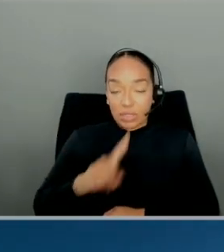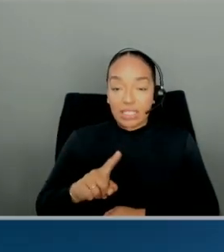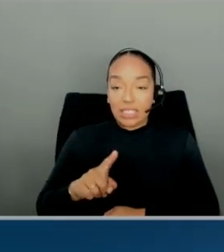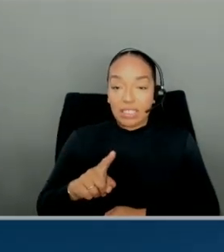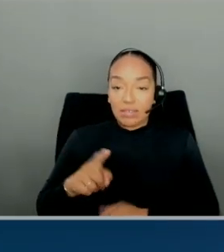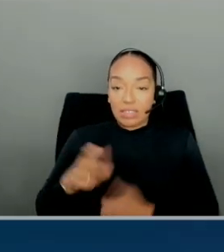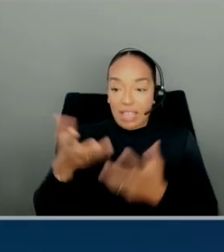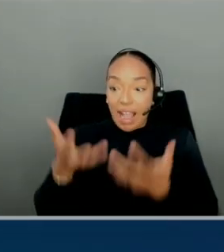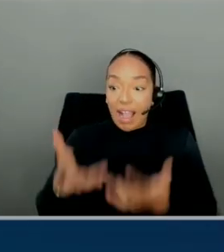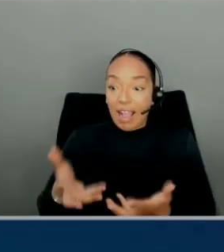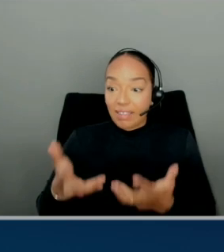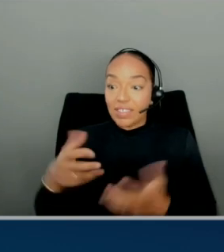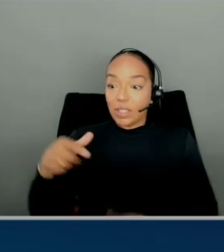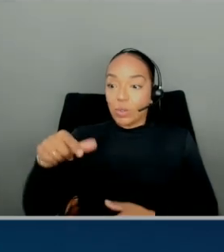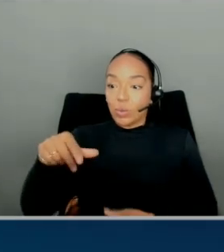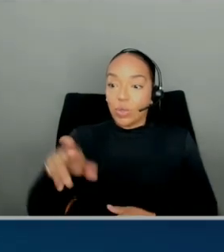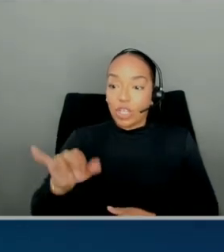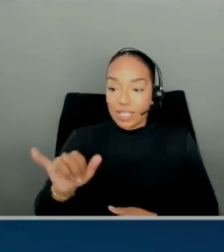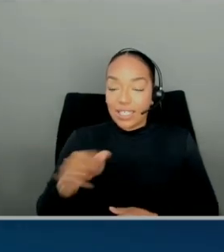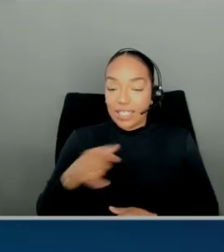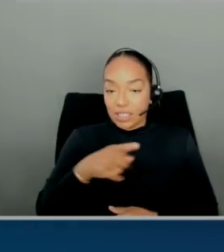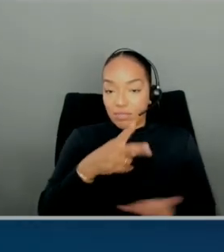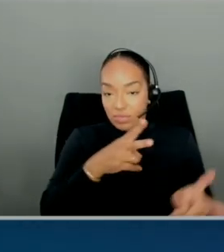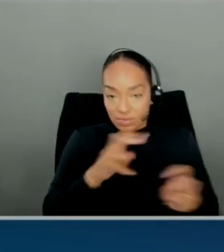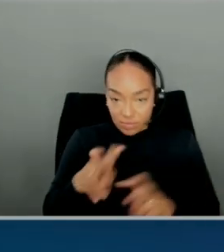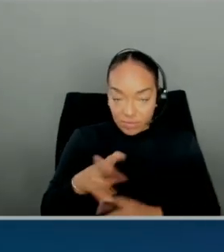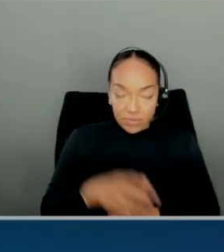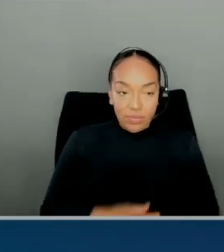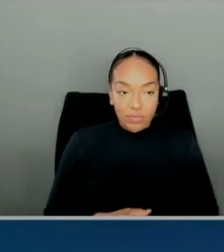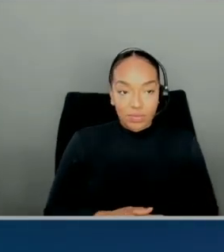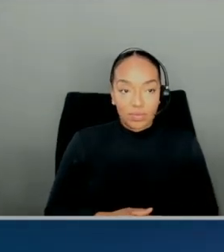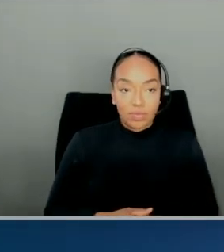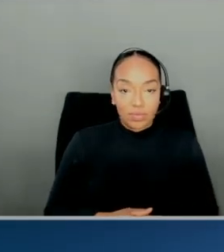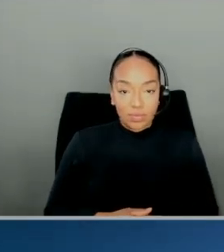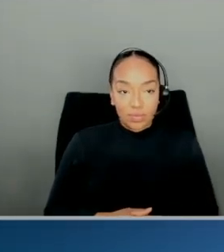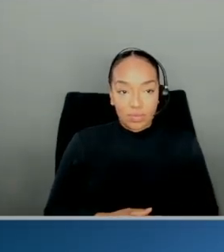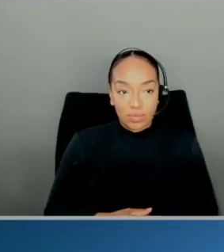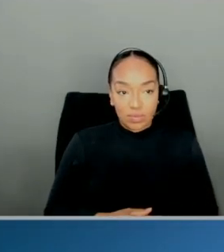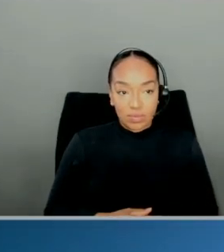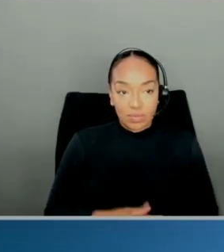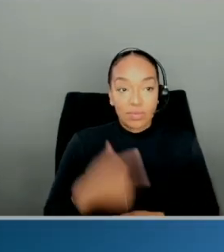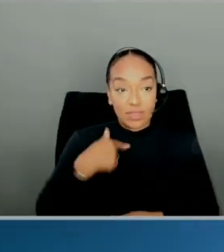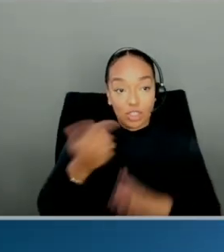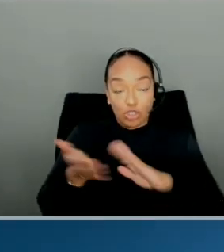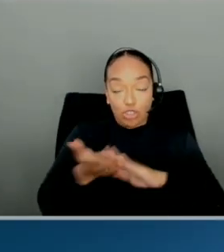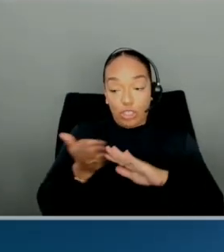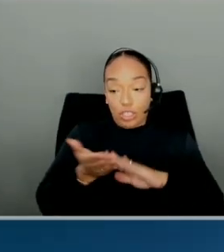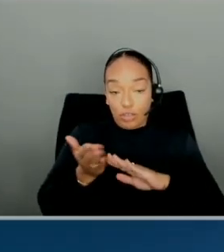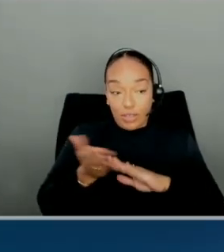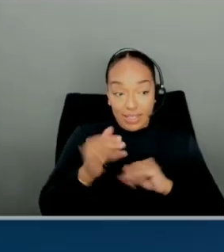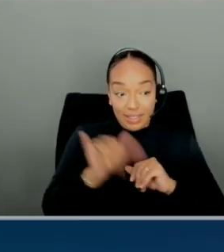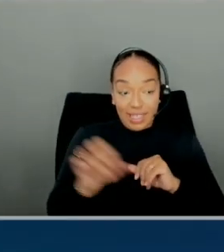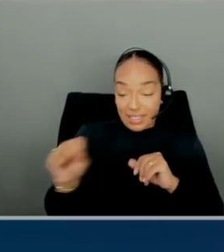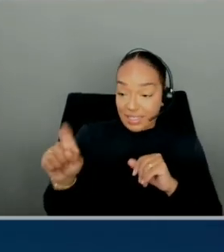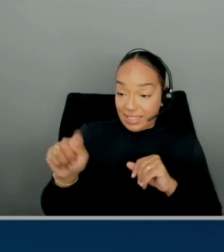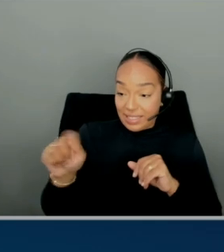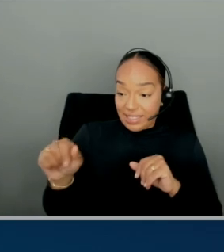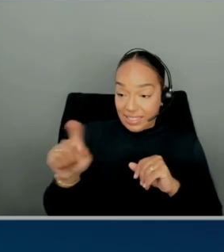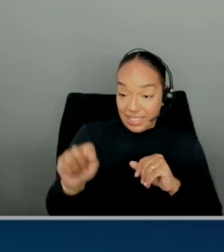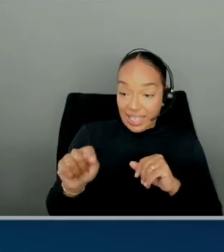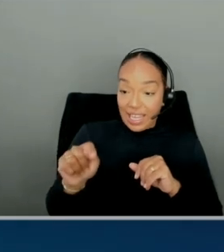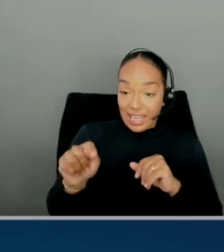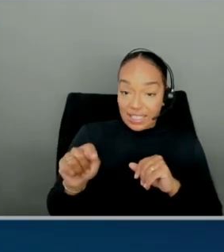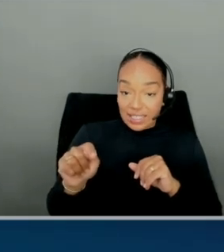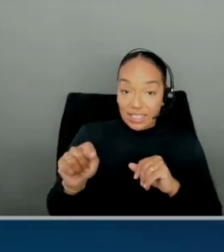So it took that. Okay. Now with when I use and I generated a stats, right? And this is with the TPCDS with